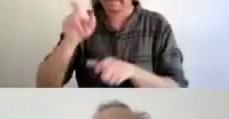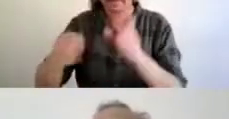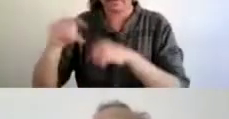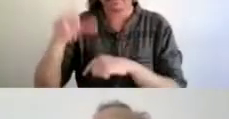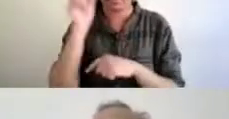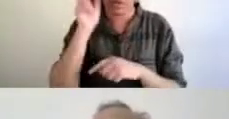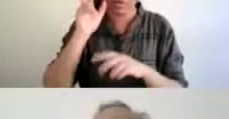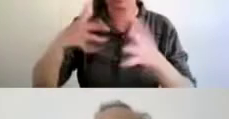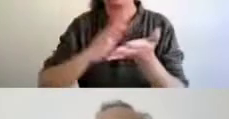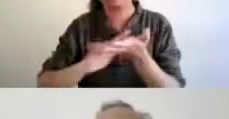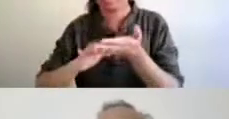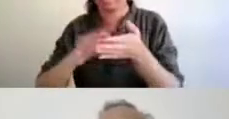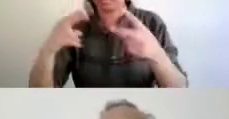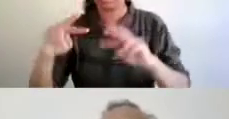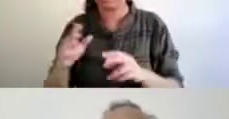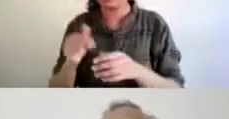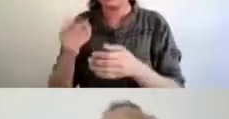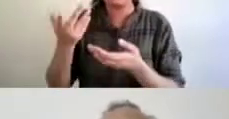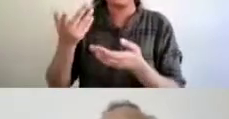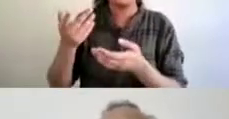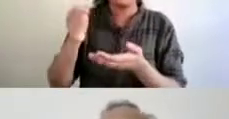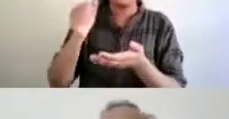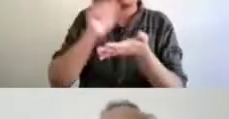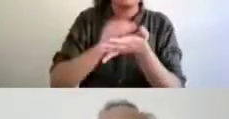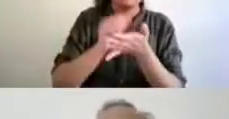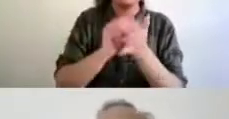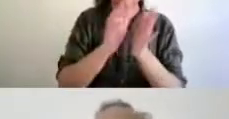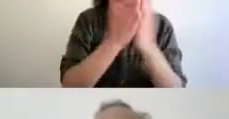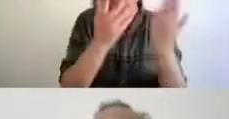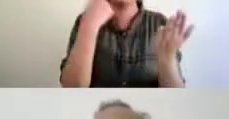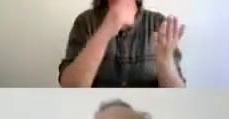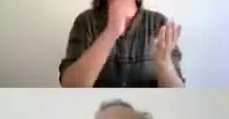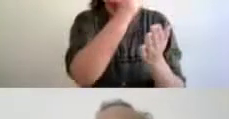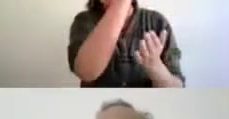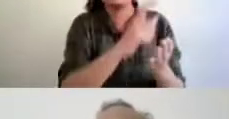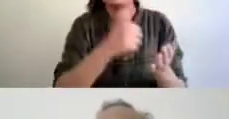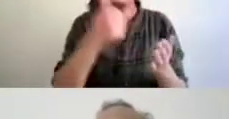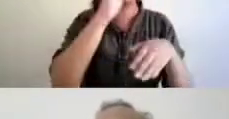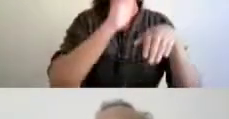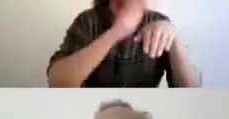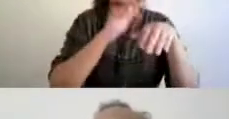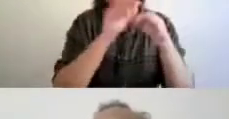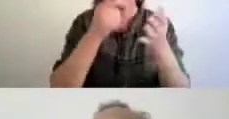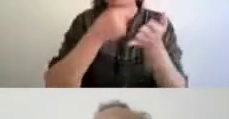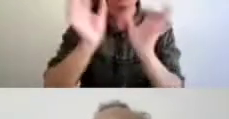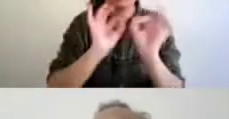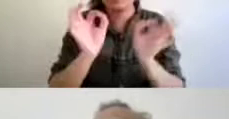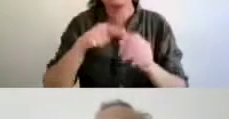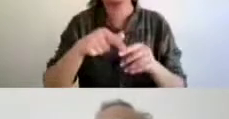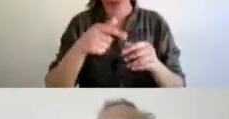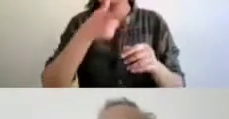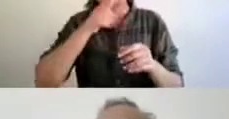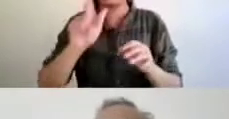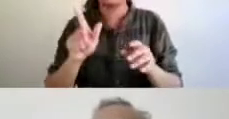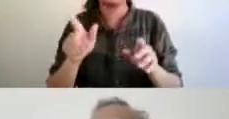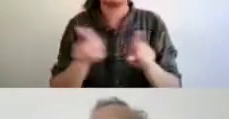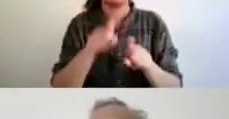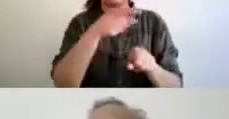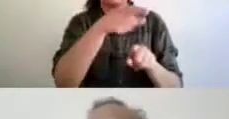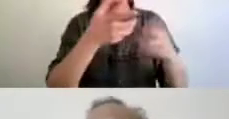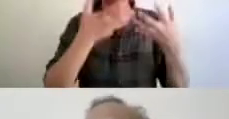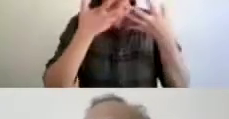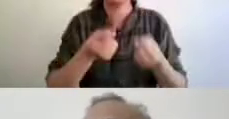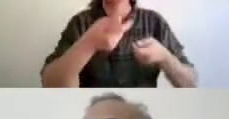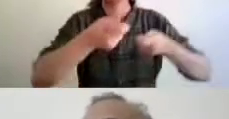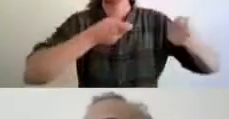permission from the copyright owner so it allows individuals or not for profit organizations